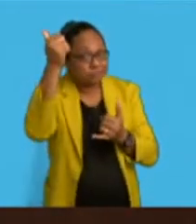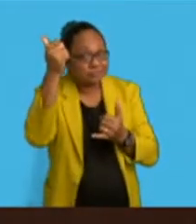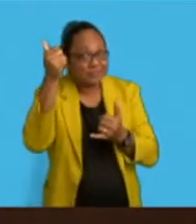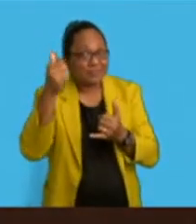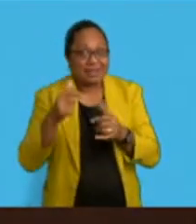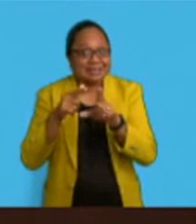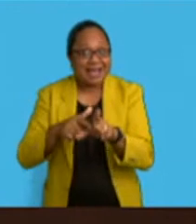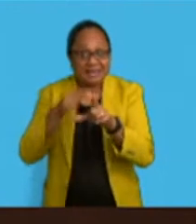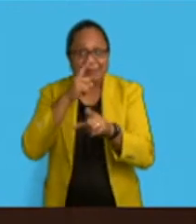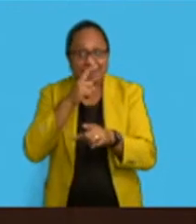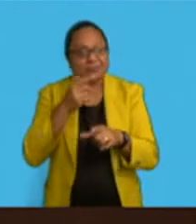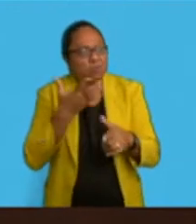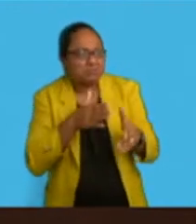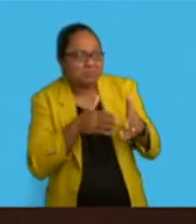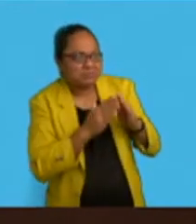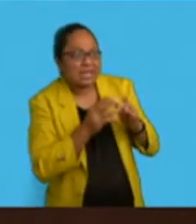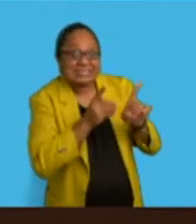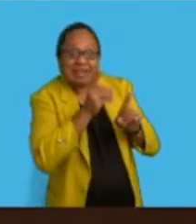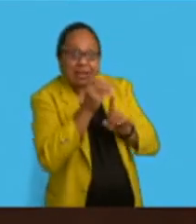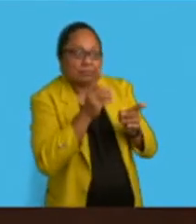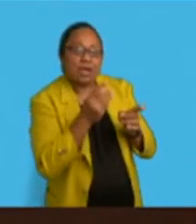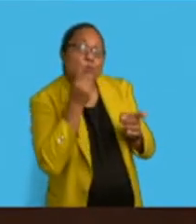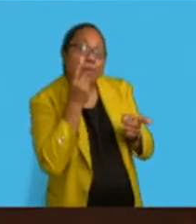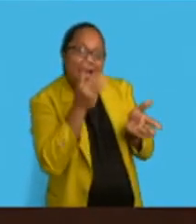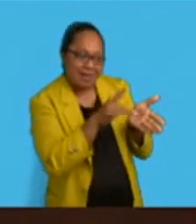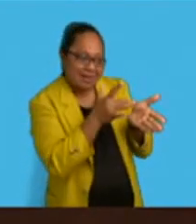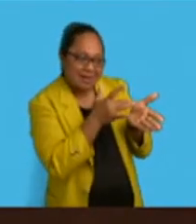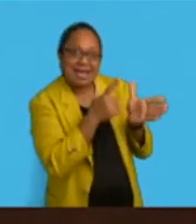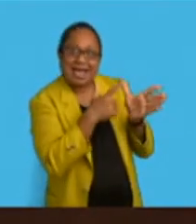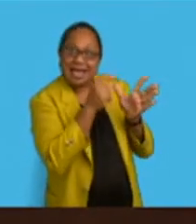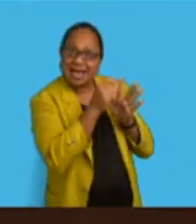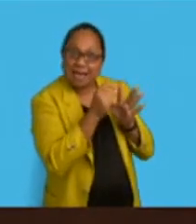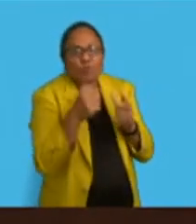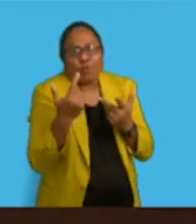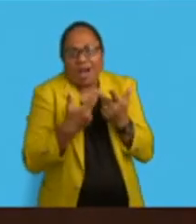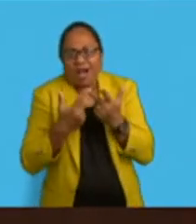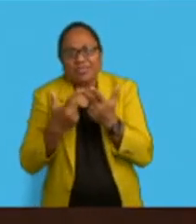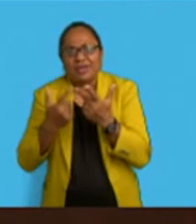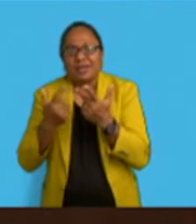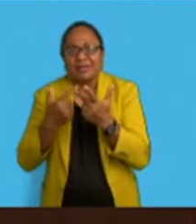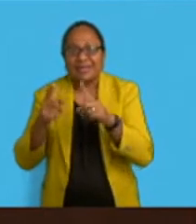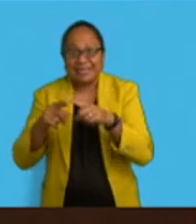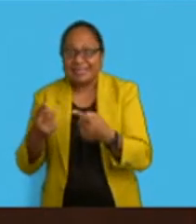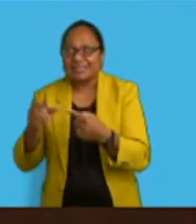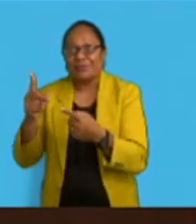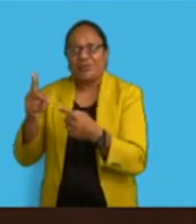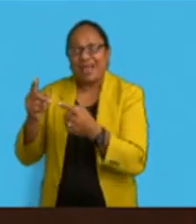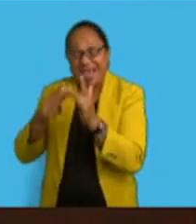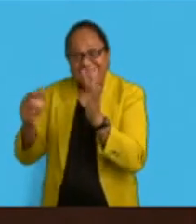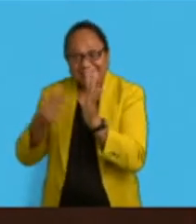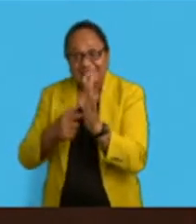who may want to develop apps, mobile apps and other products through the ITC sector. They need a small capital grant, Madam Speaker.